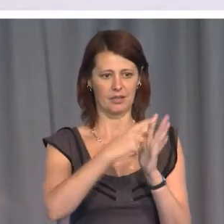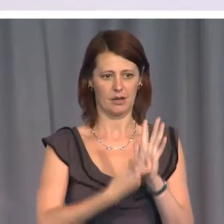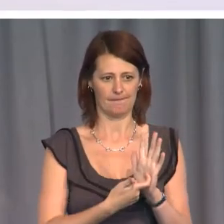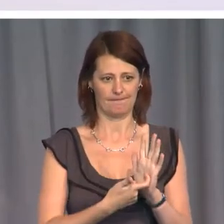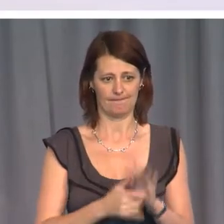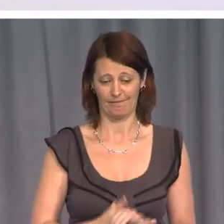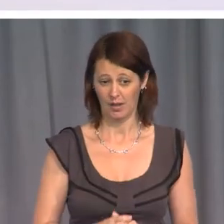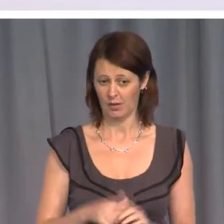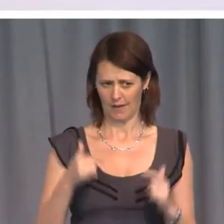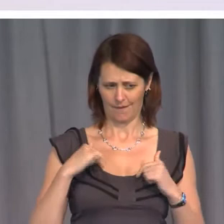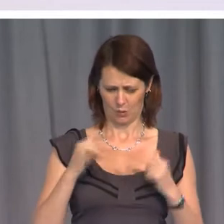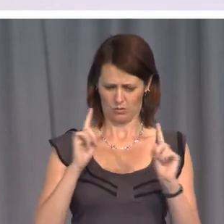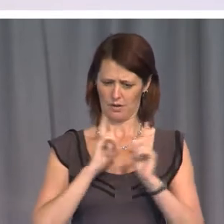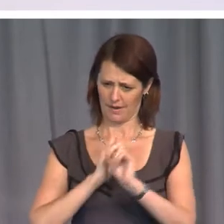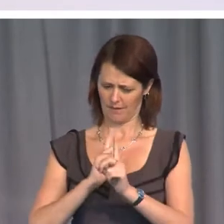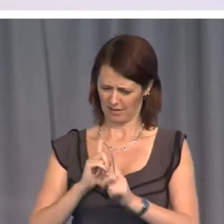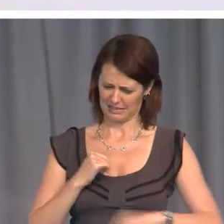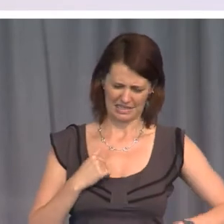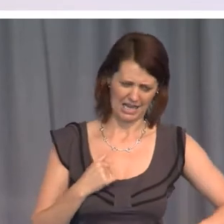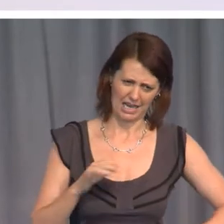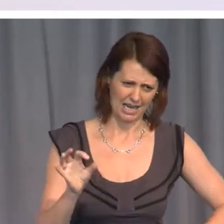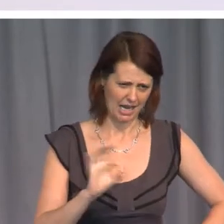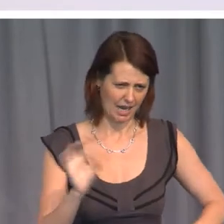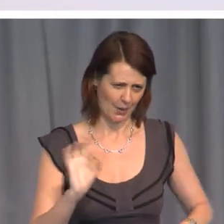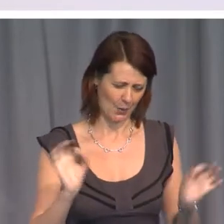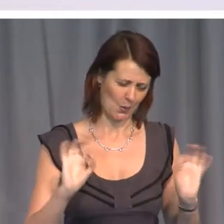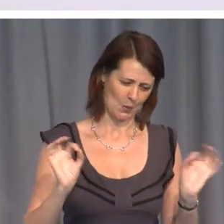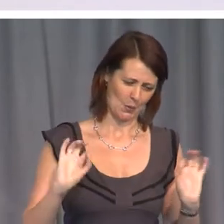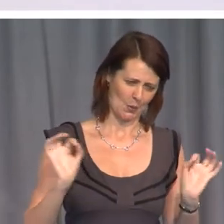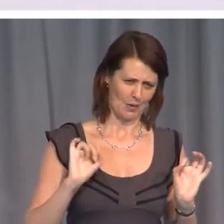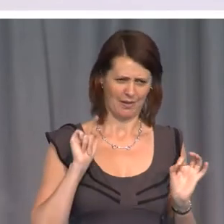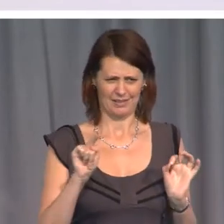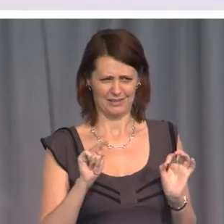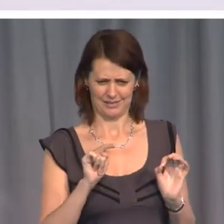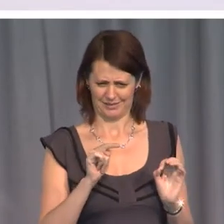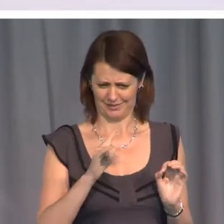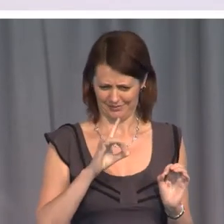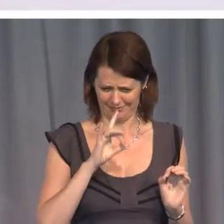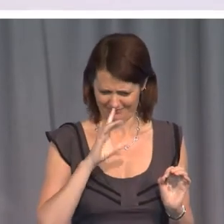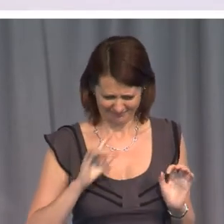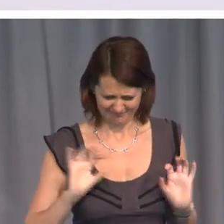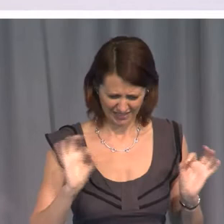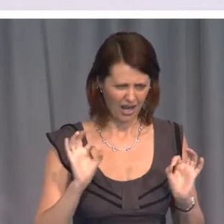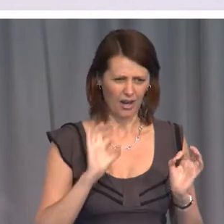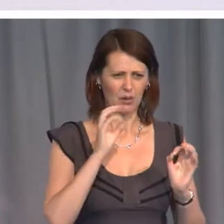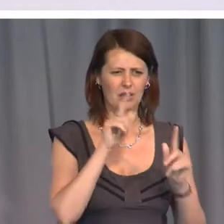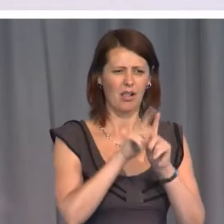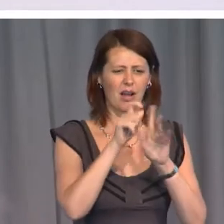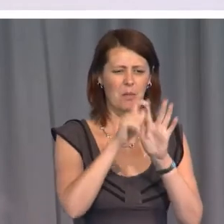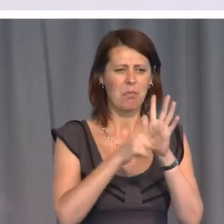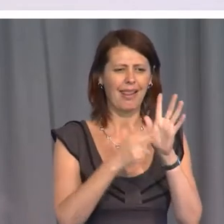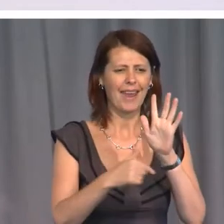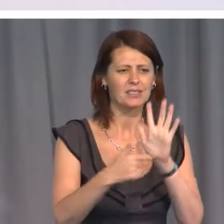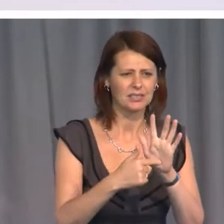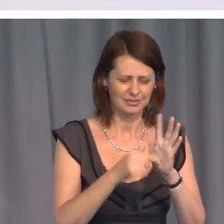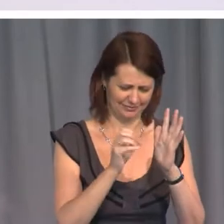instinct, my first advice was, no, this is some sort of plant. I mean, on every page they had